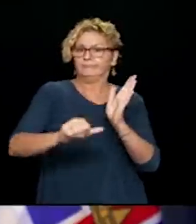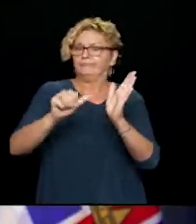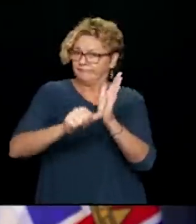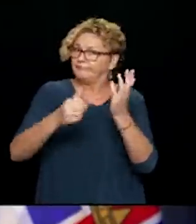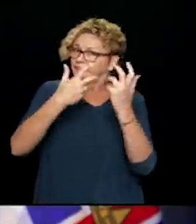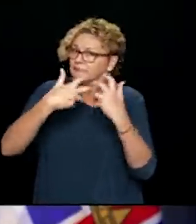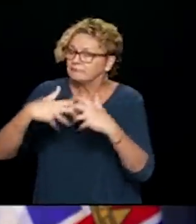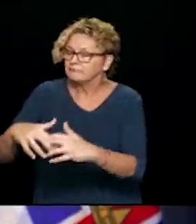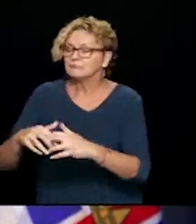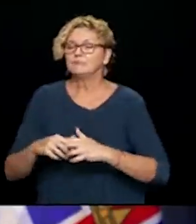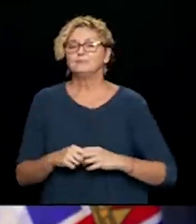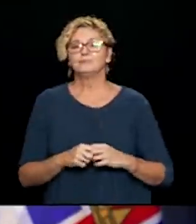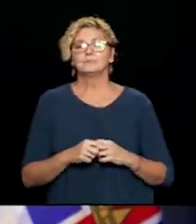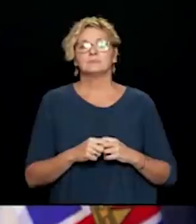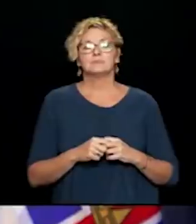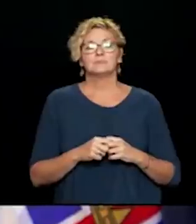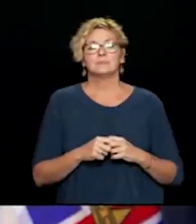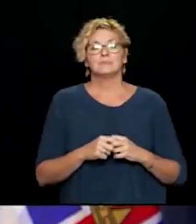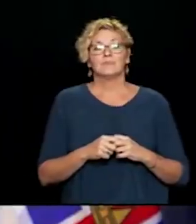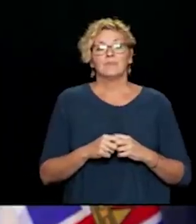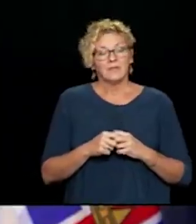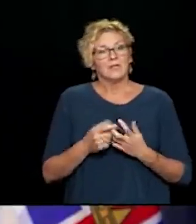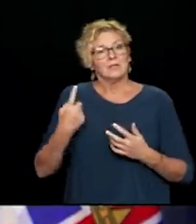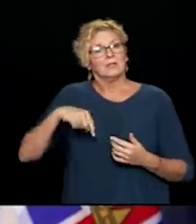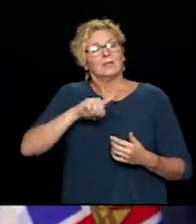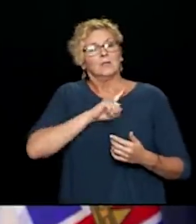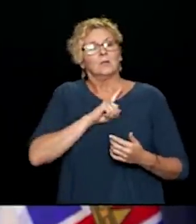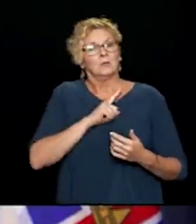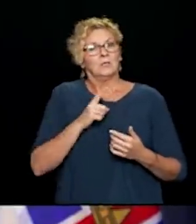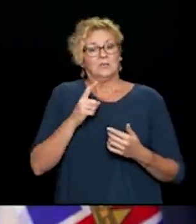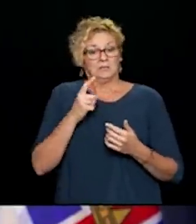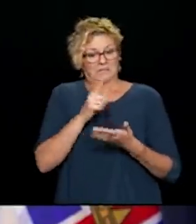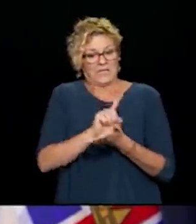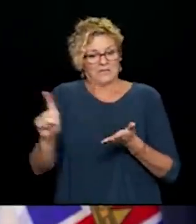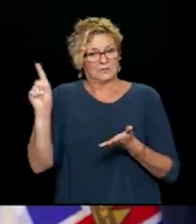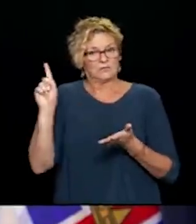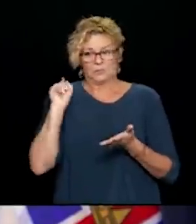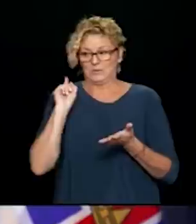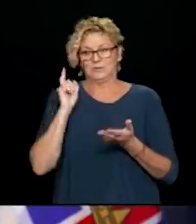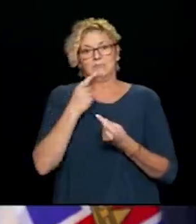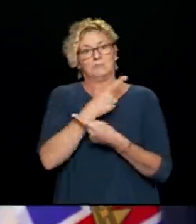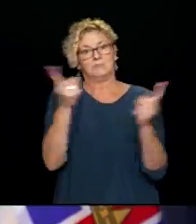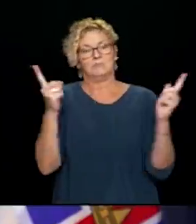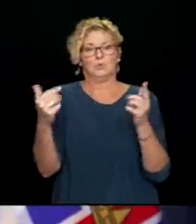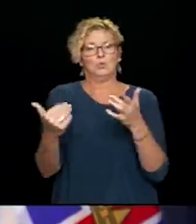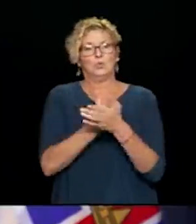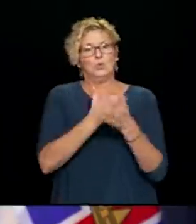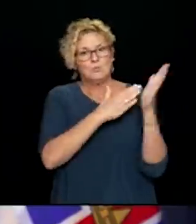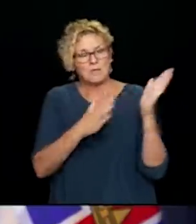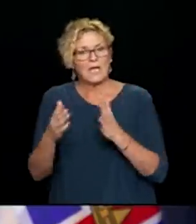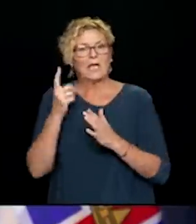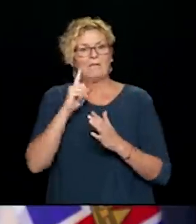We are making our new normal possible. Last week we learned that our healthcare sector is prepared for whatever COVID-19 might bring this